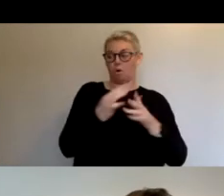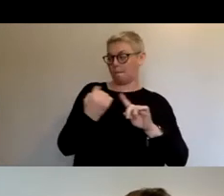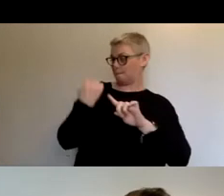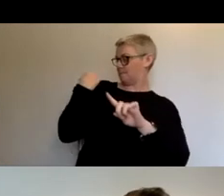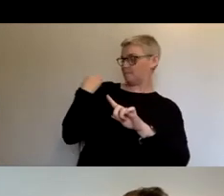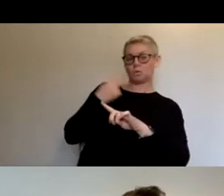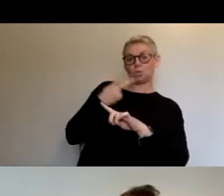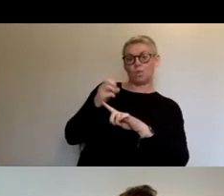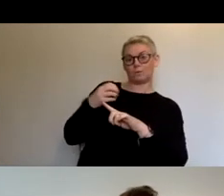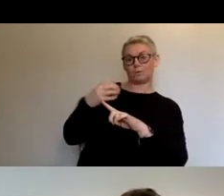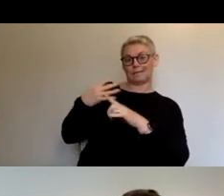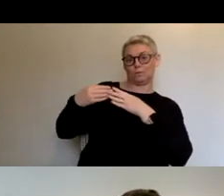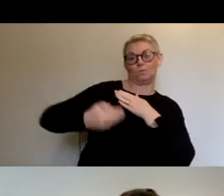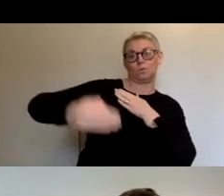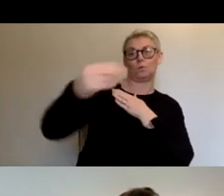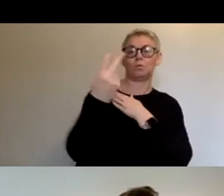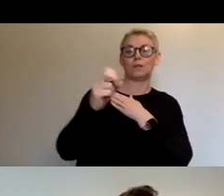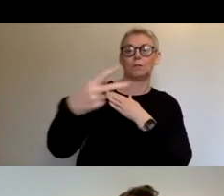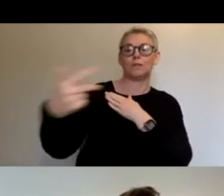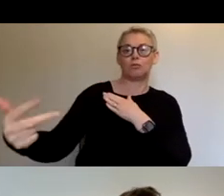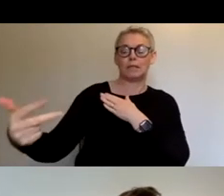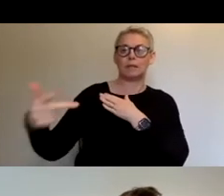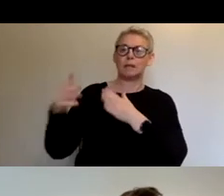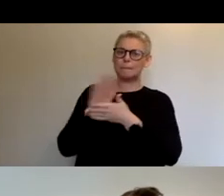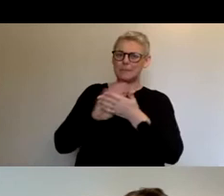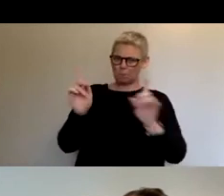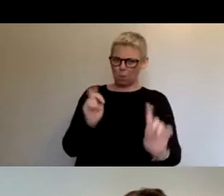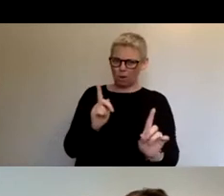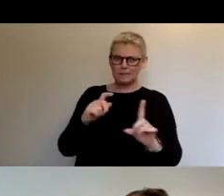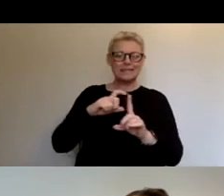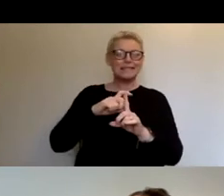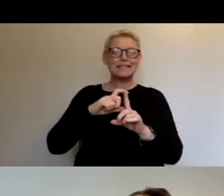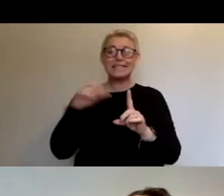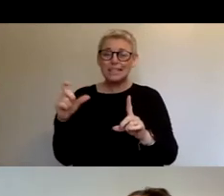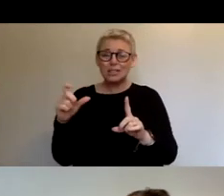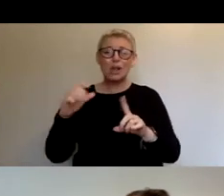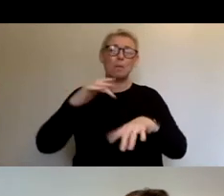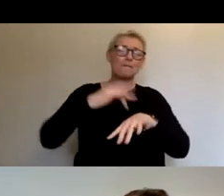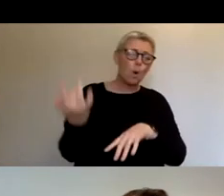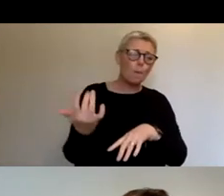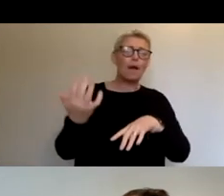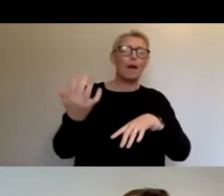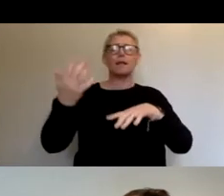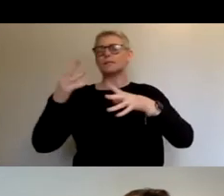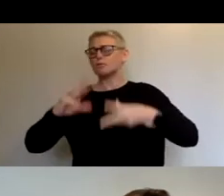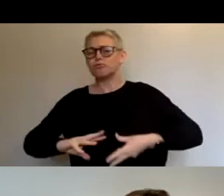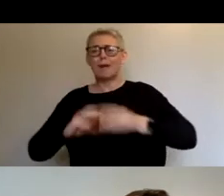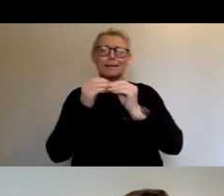placemaking, expanded performance and amplified publishing to date and the forthcoming Creative Ecologies.